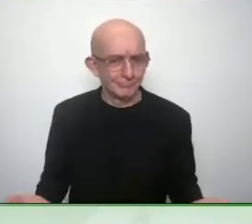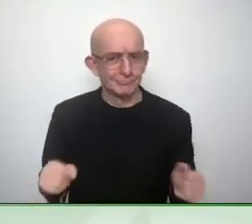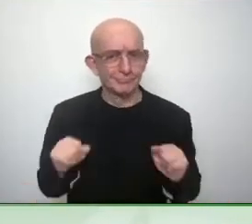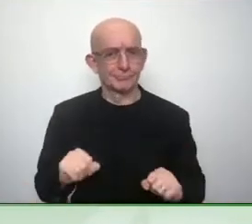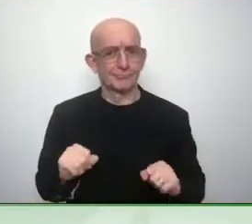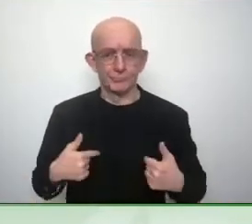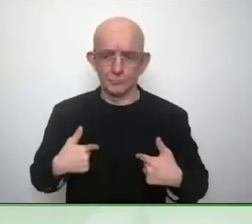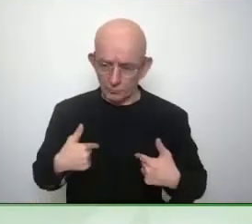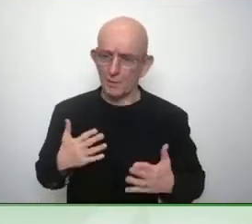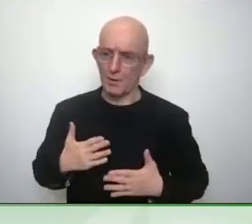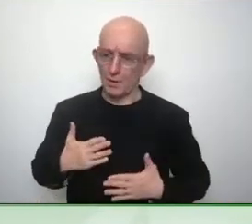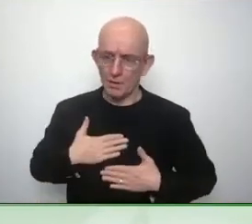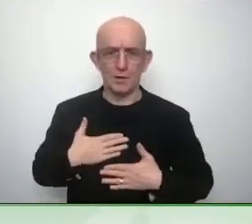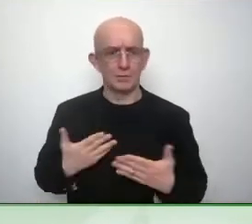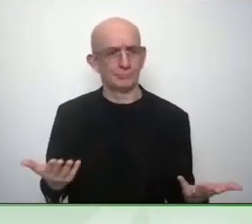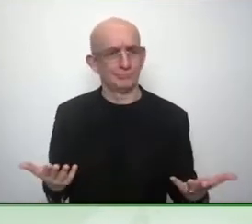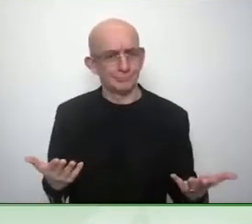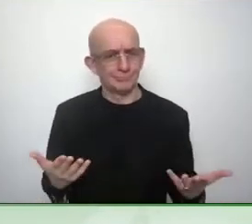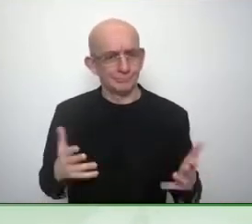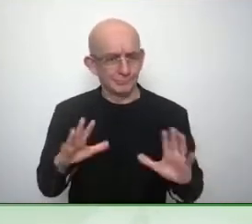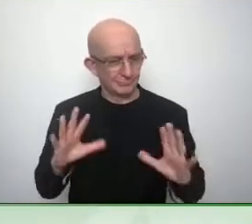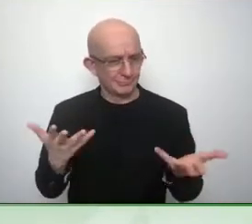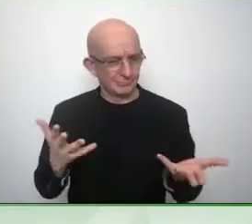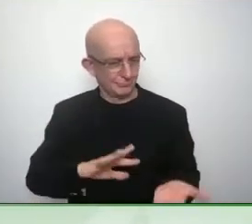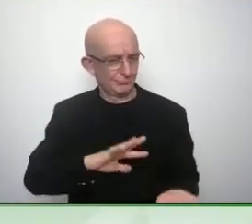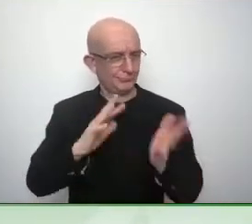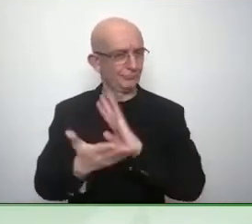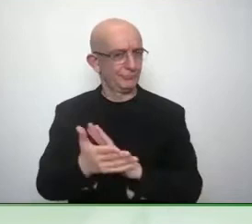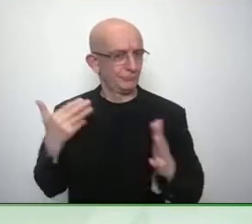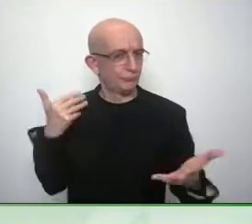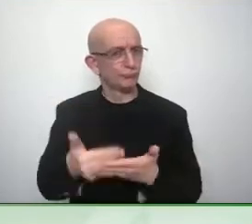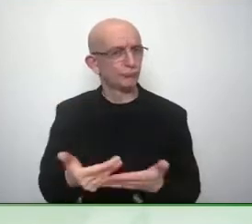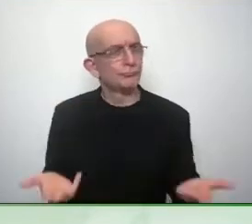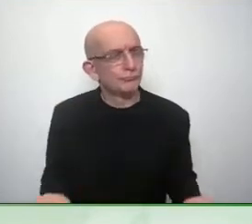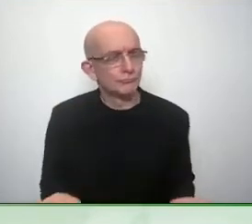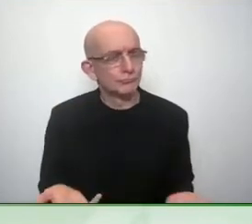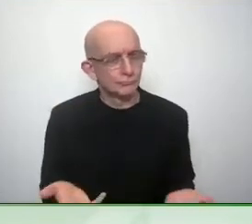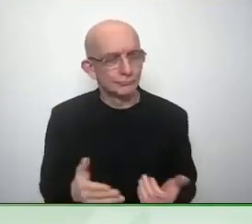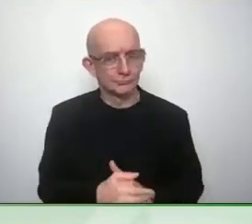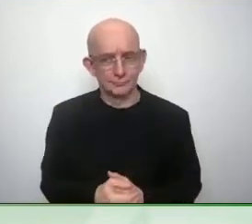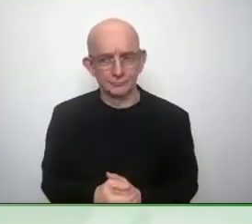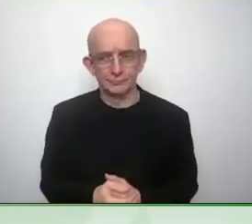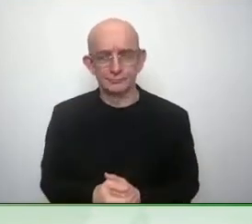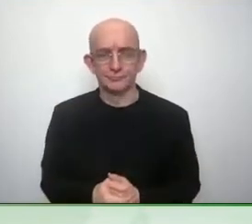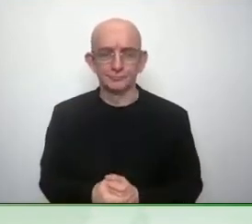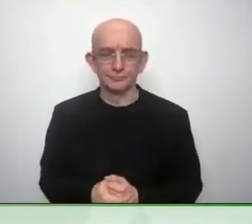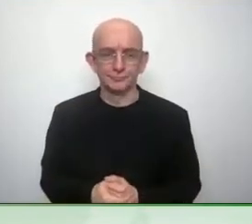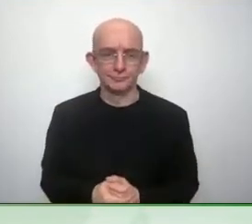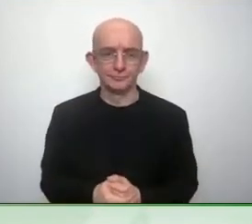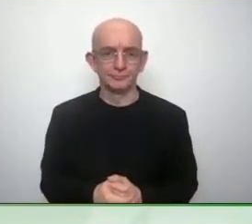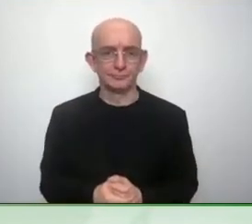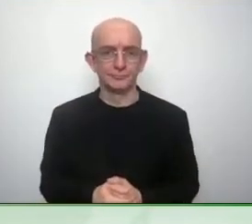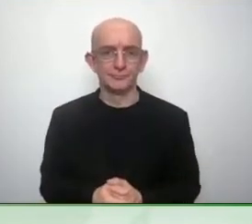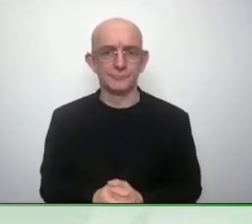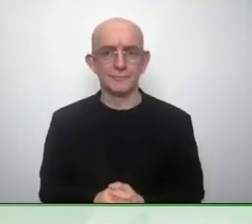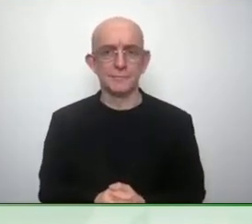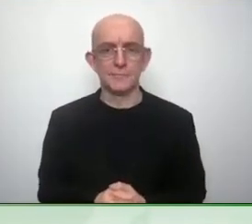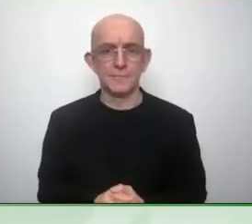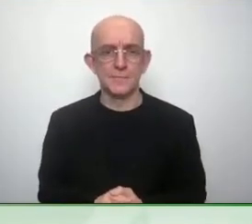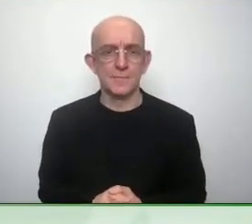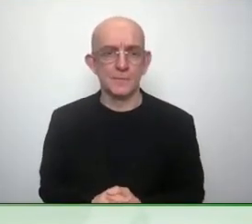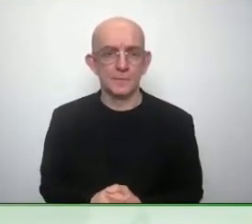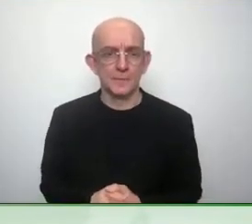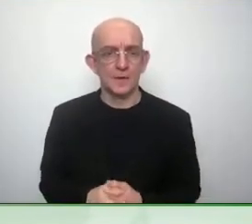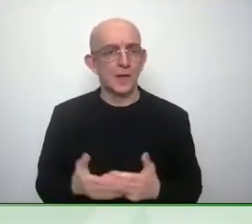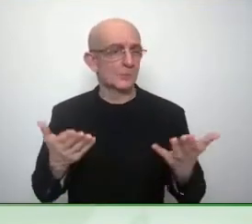and what really surprised me was though that didn't happen at all now my son is around the same age now he went through some of